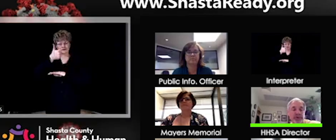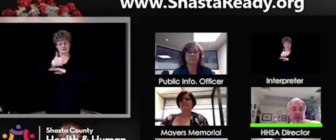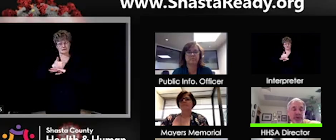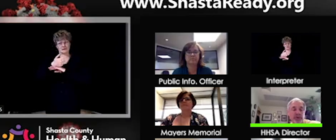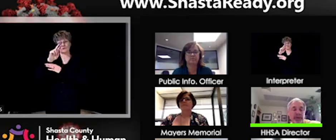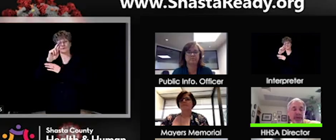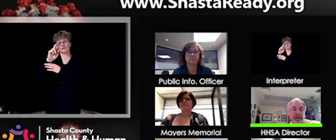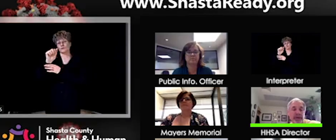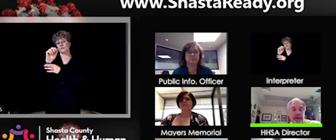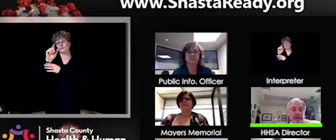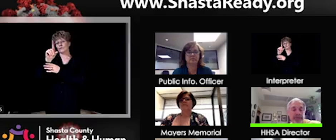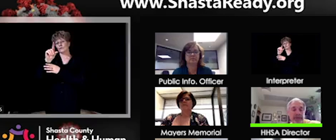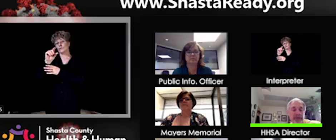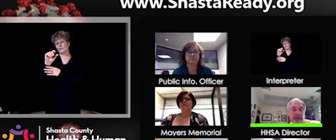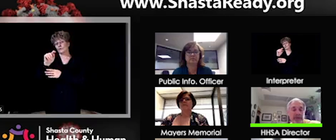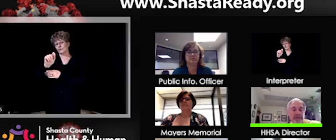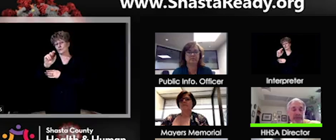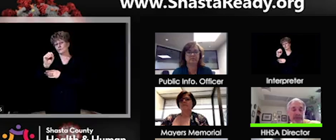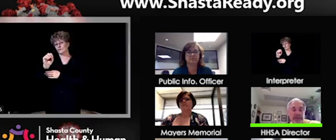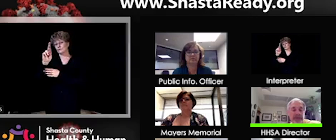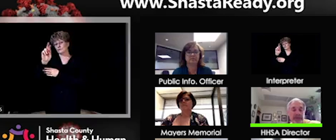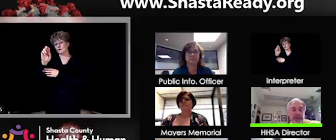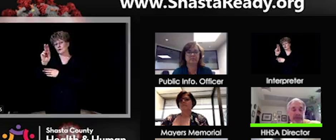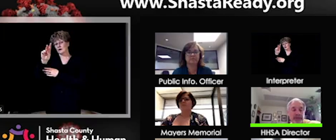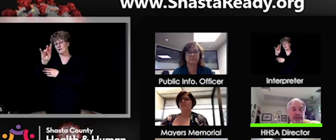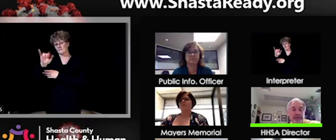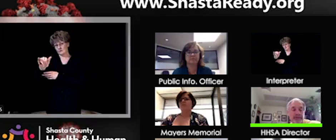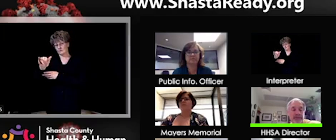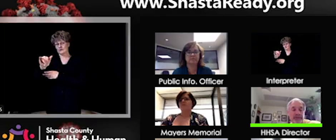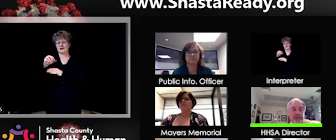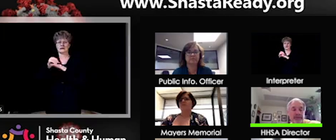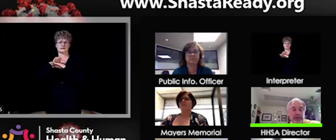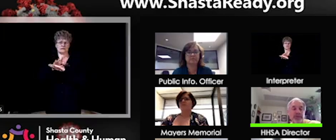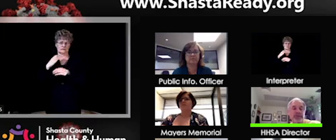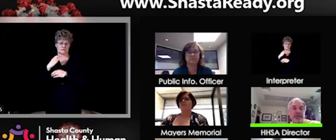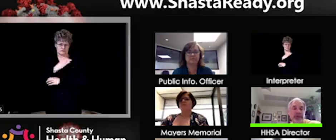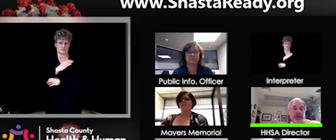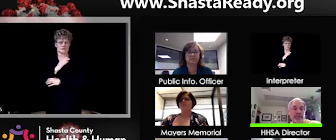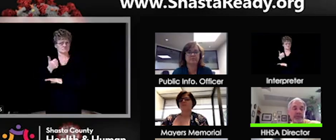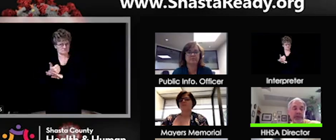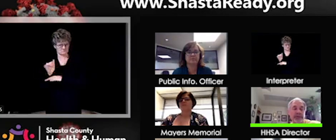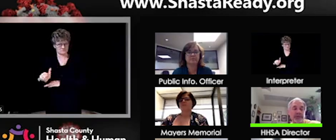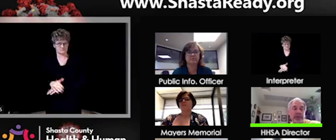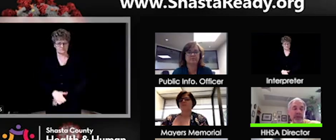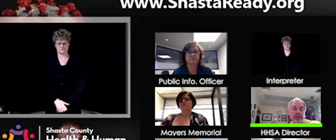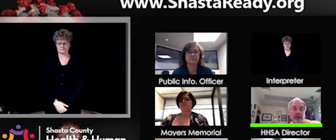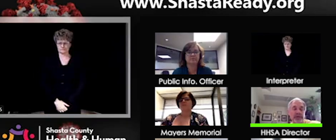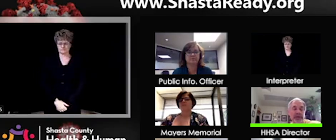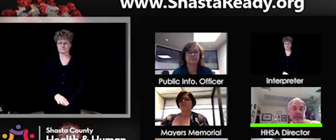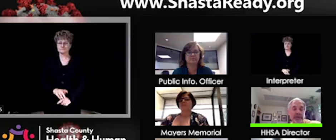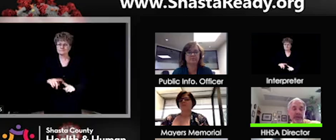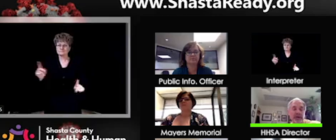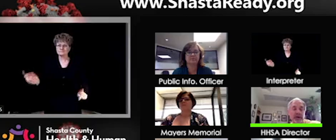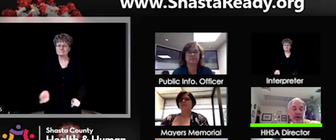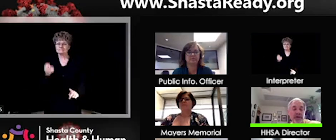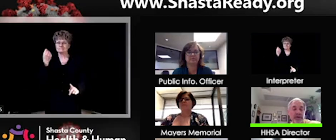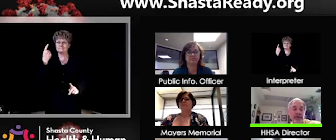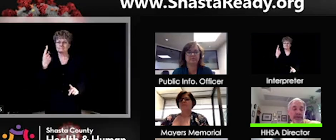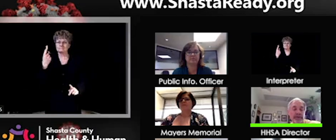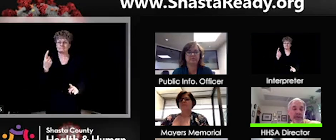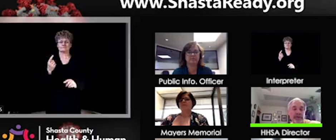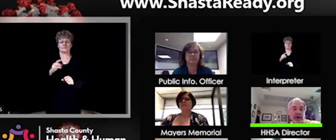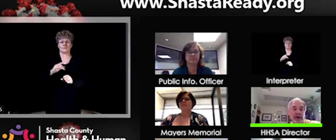is important to note, um, that, um, the, the measures that are in place related to COVID-19